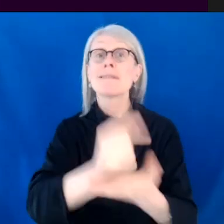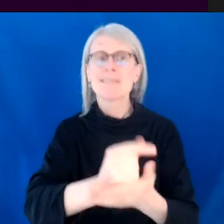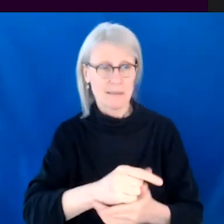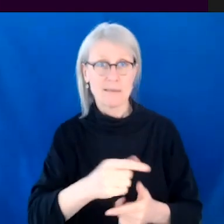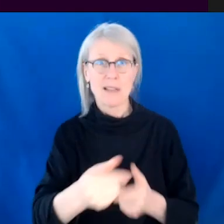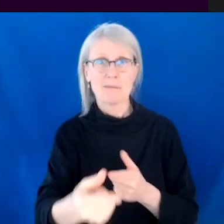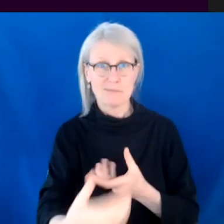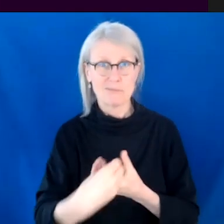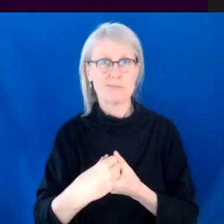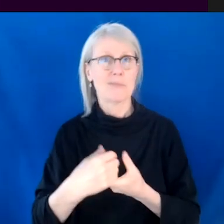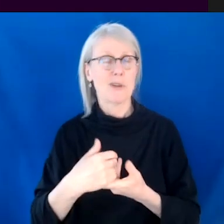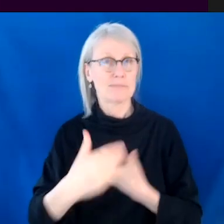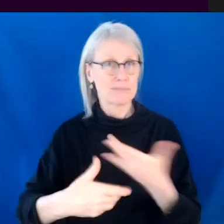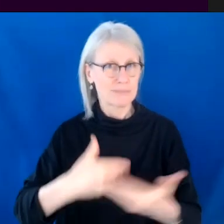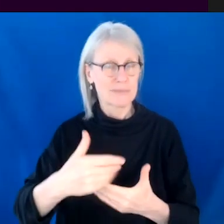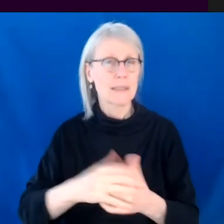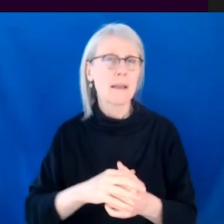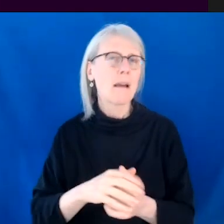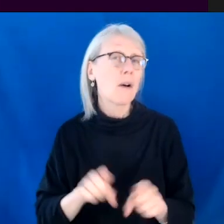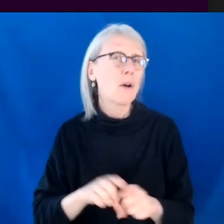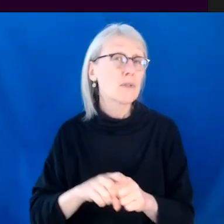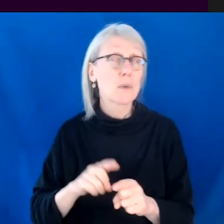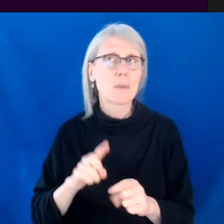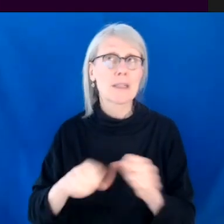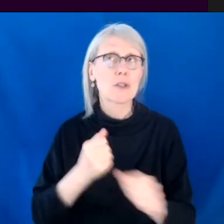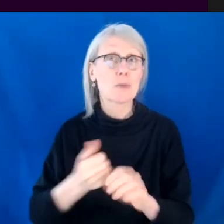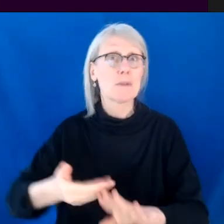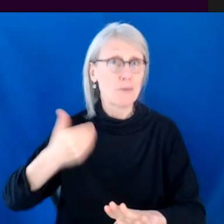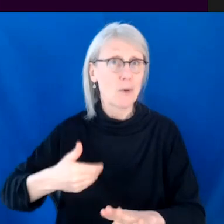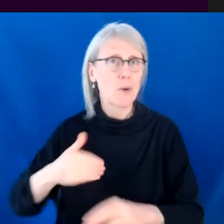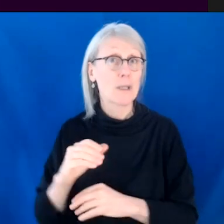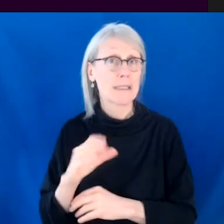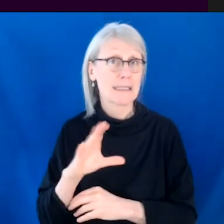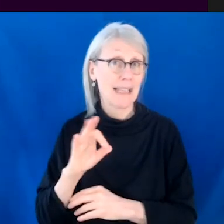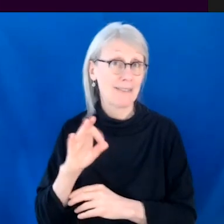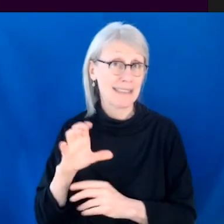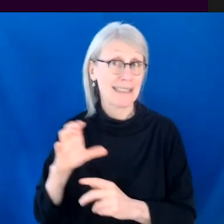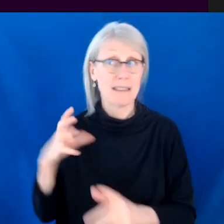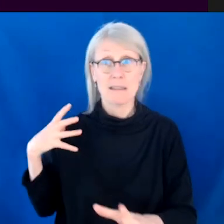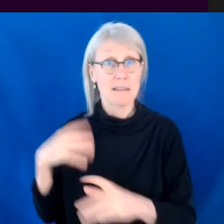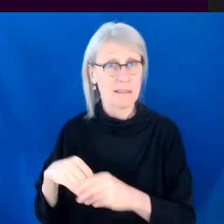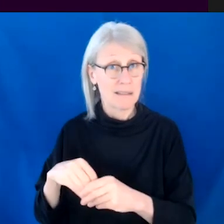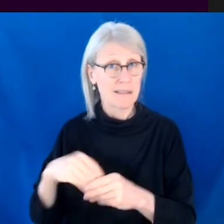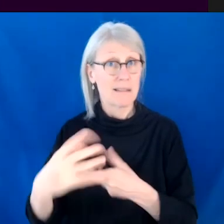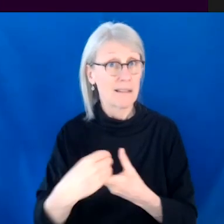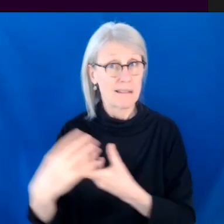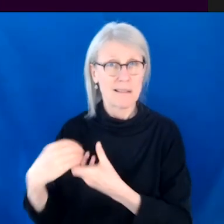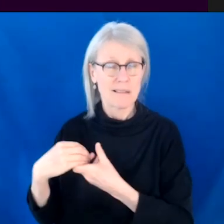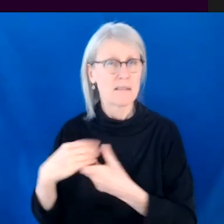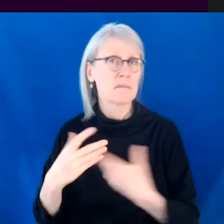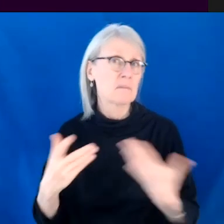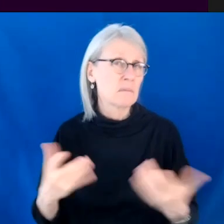also, you know, close with some of the writers who are from the year before me at the CFC. So that's just to say, you know,